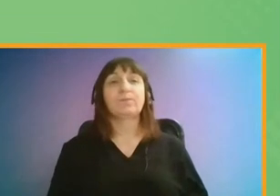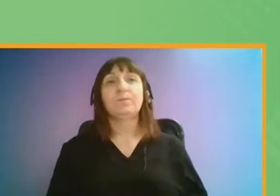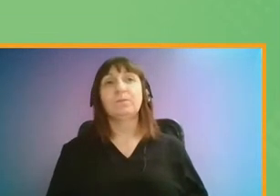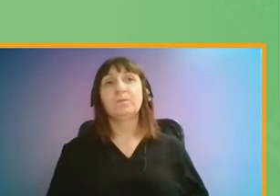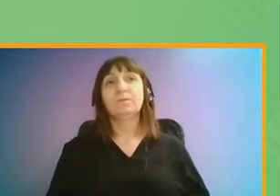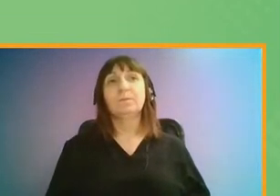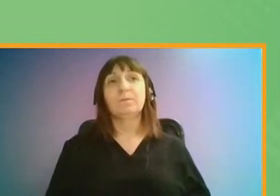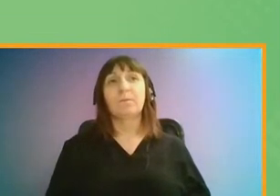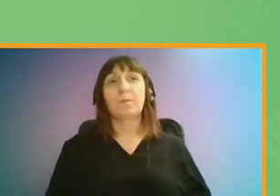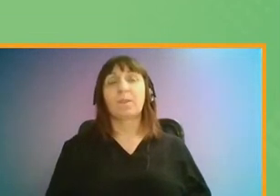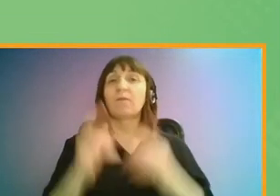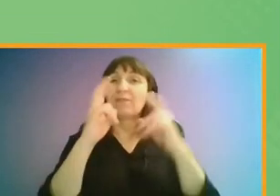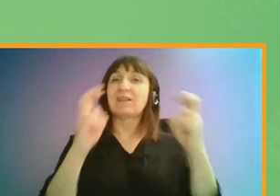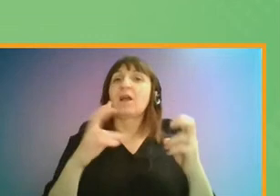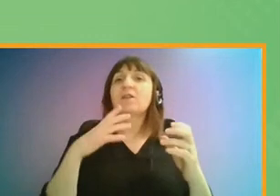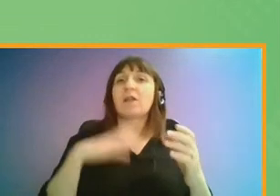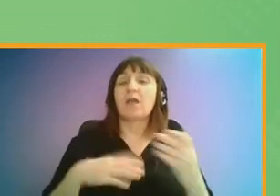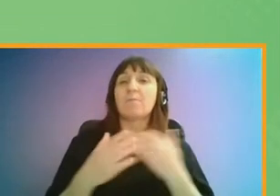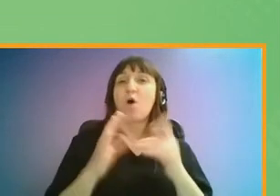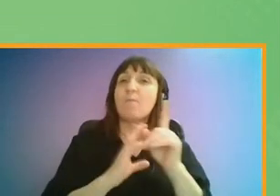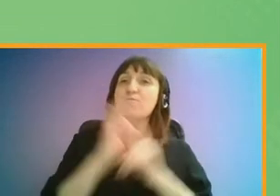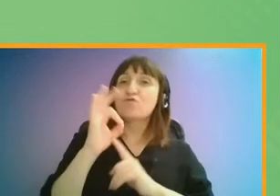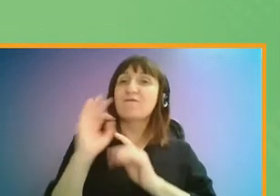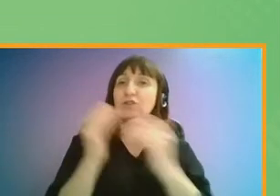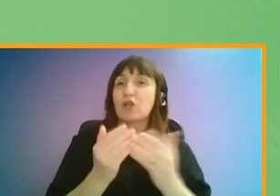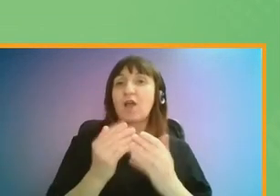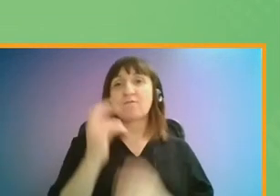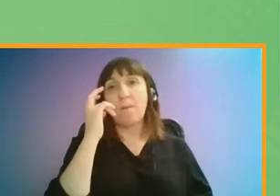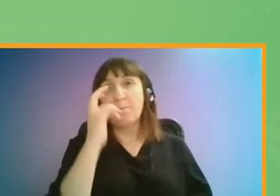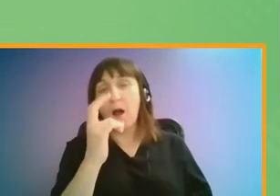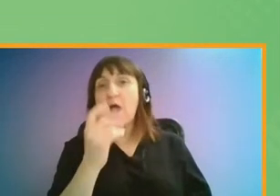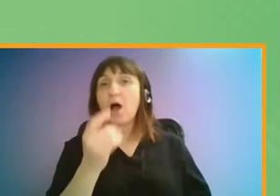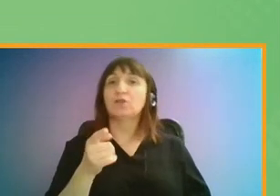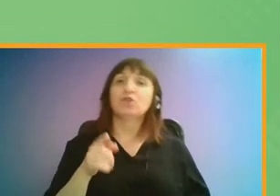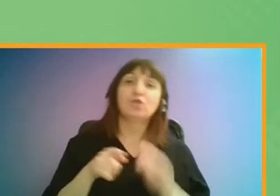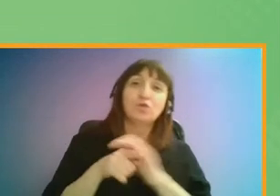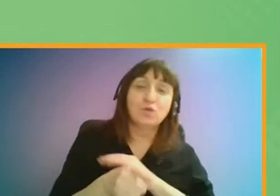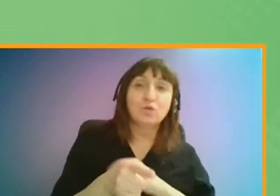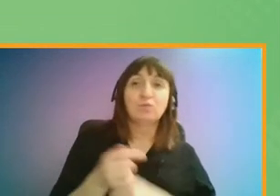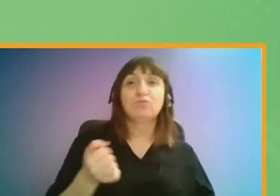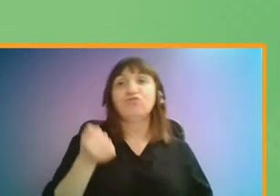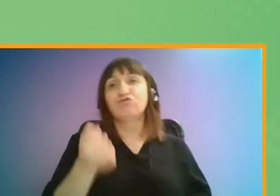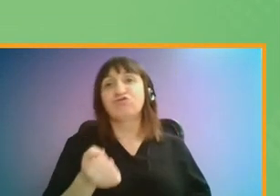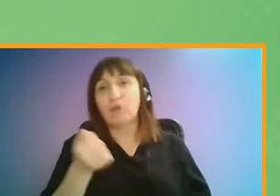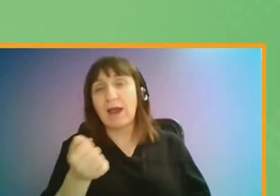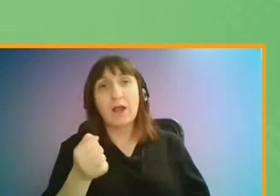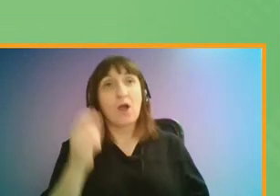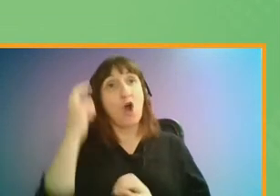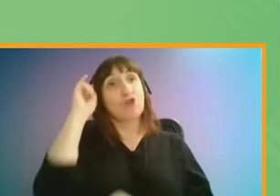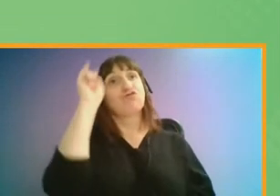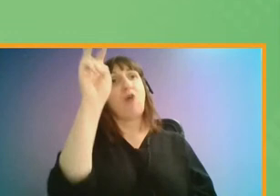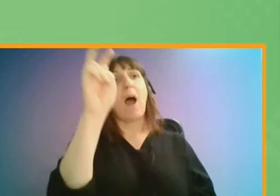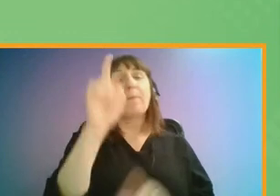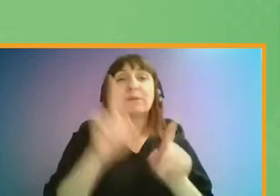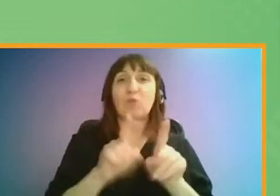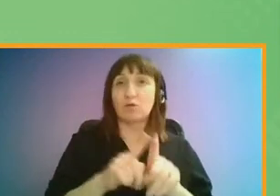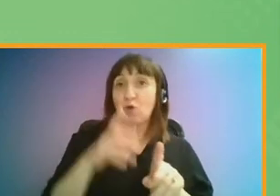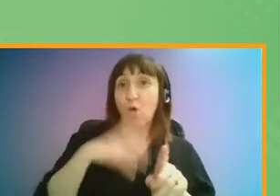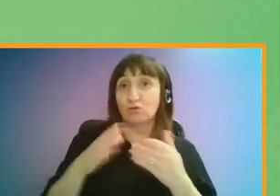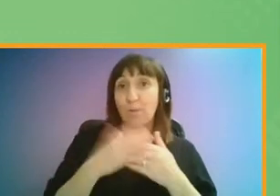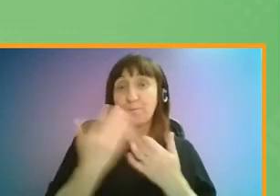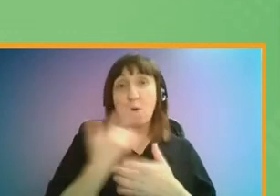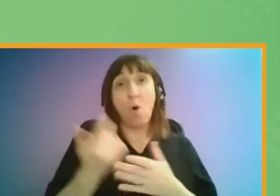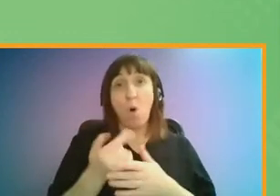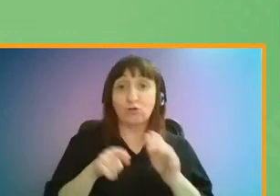The first theme was a need for more and better services on the bus, tube, train, overground and trams. There were also requests for more tube lines and stations,